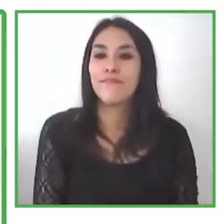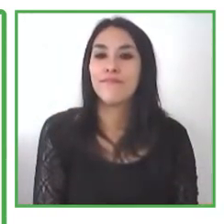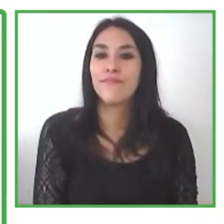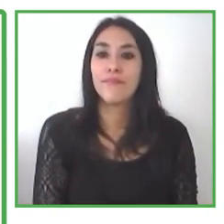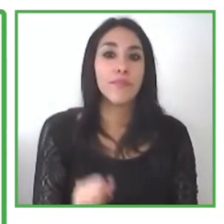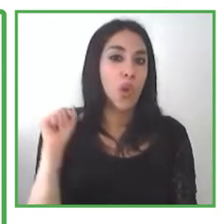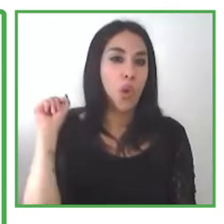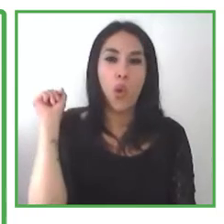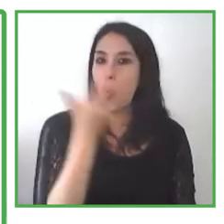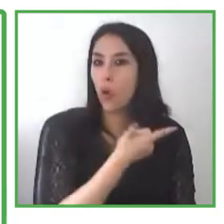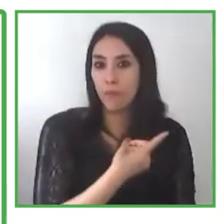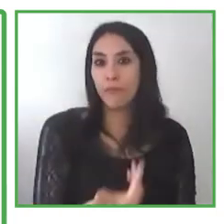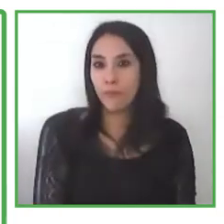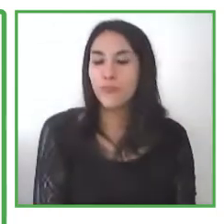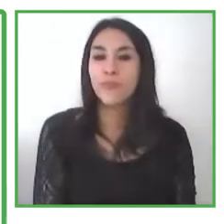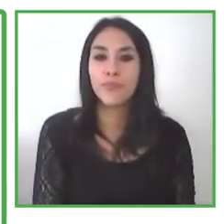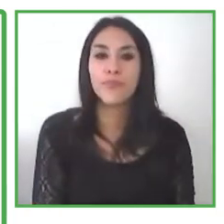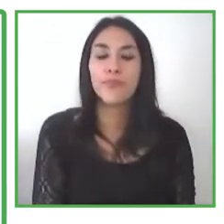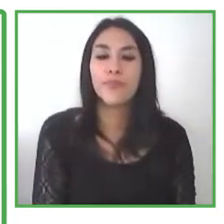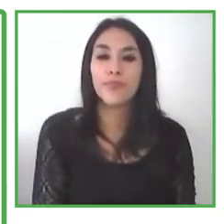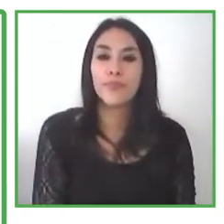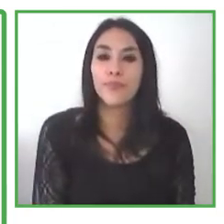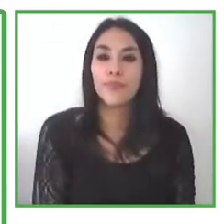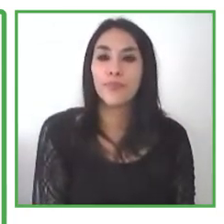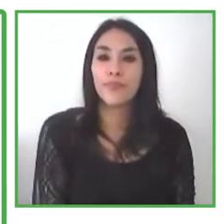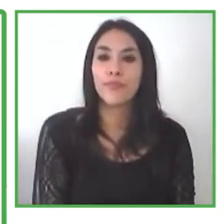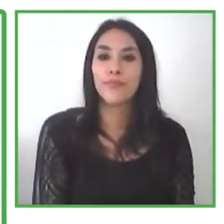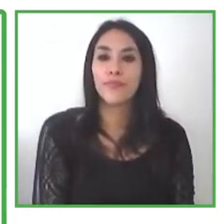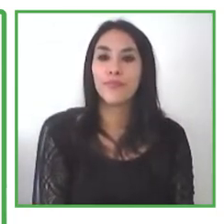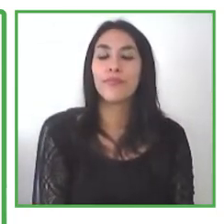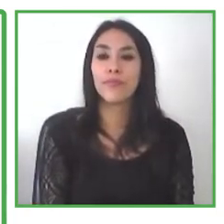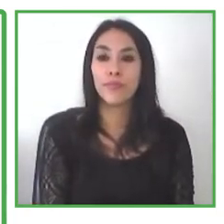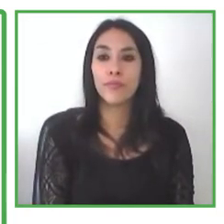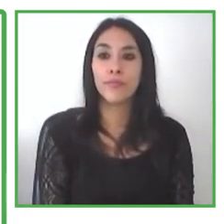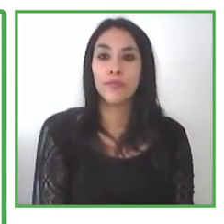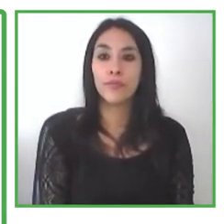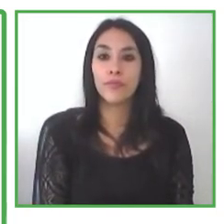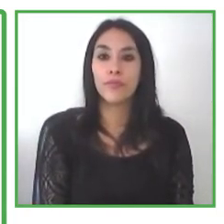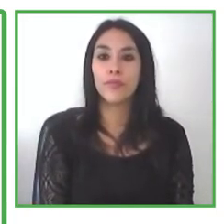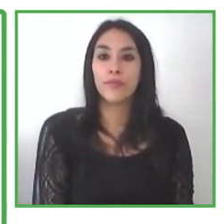need at home